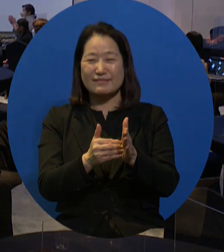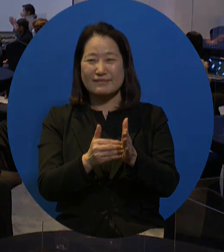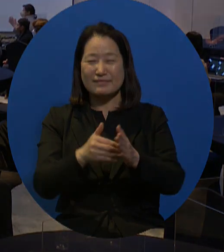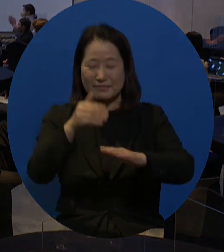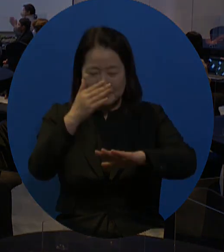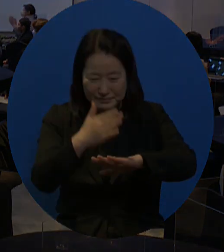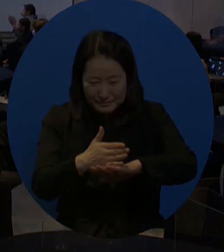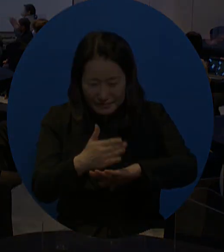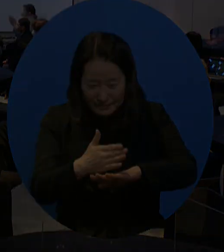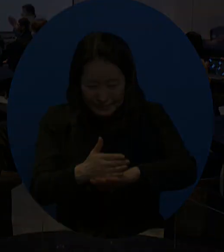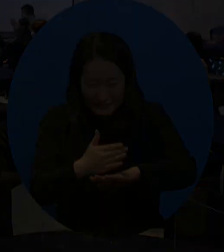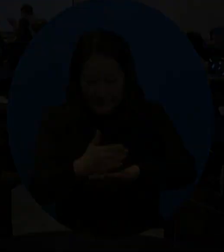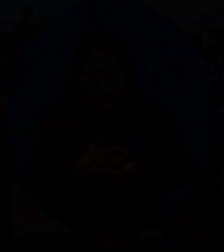with that. Thank you very much. you.